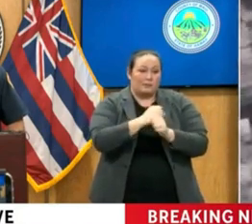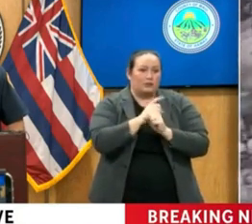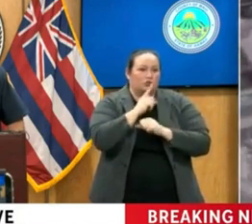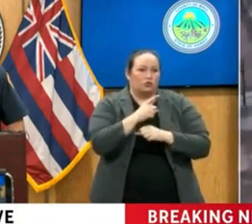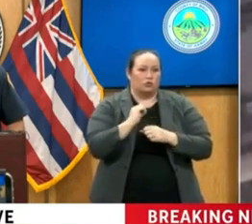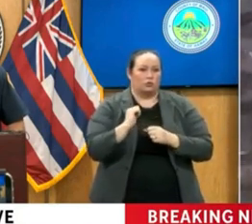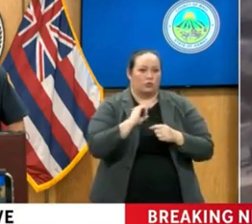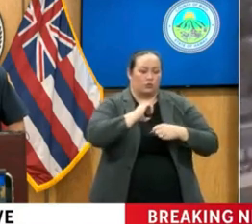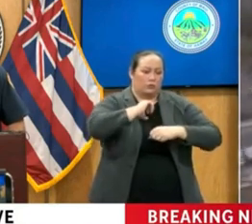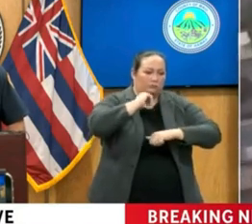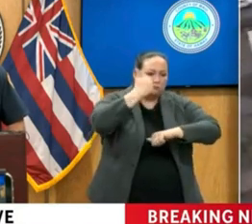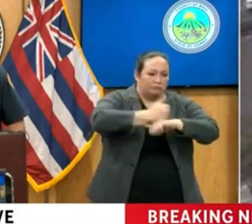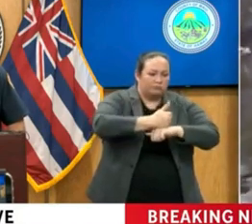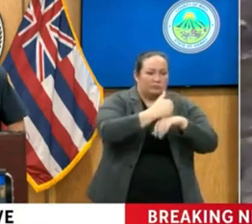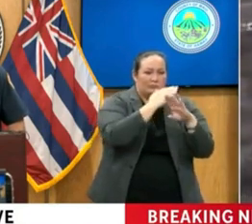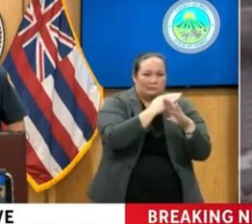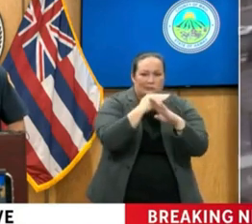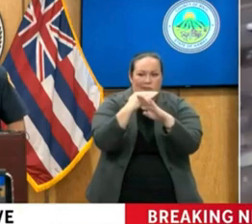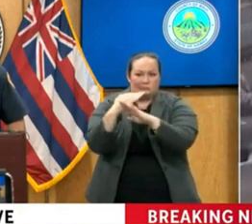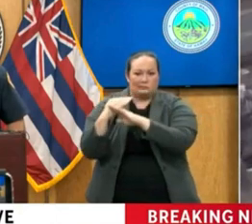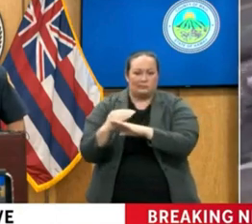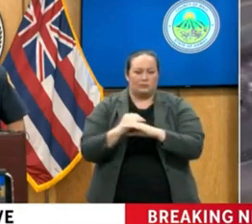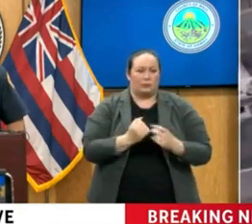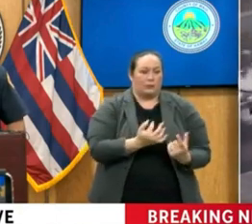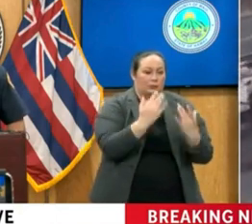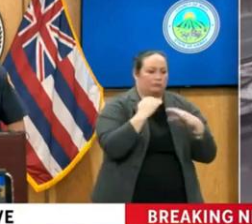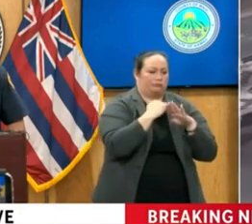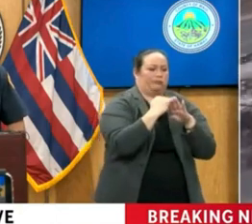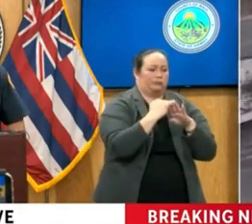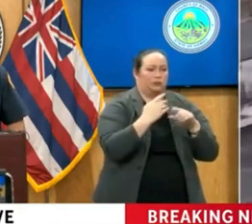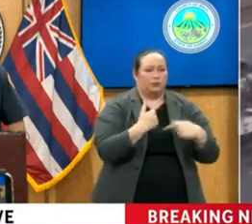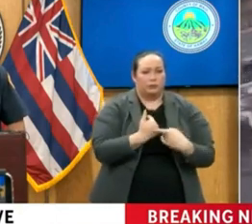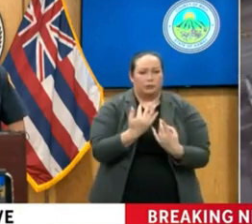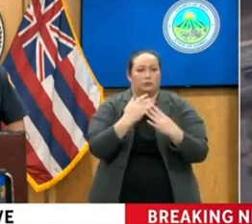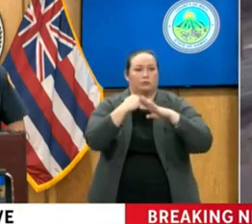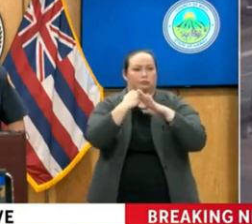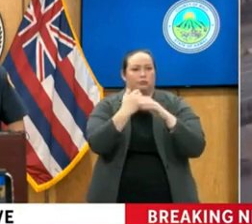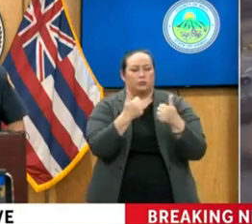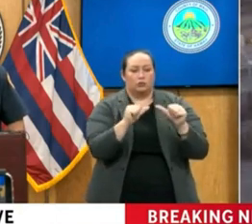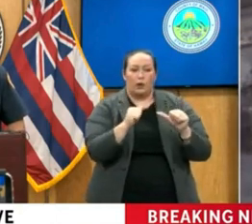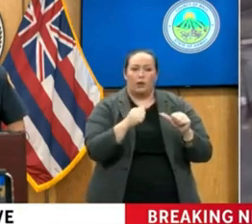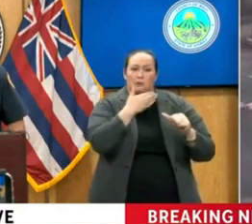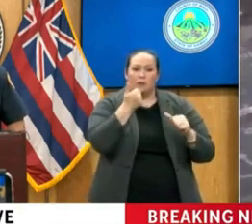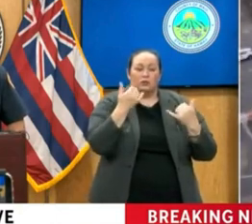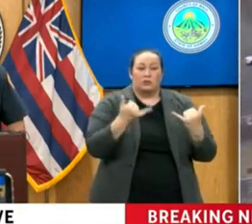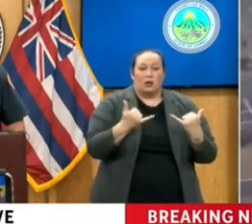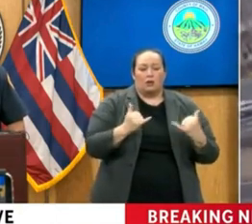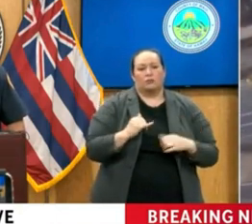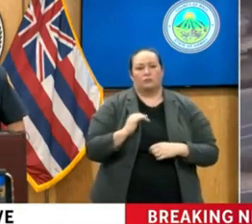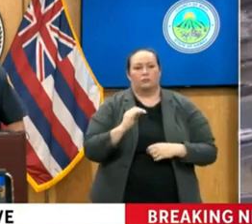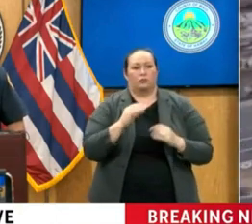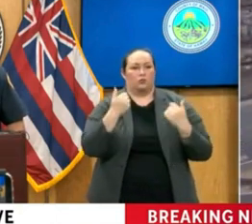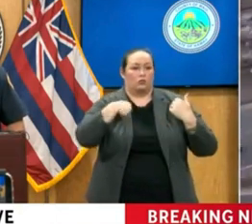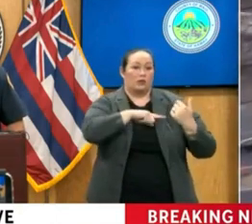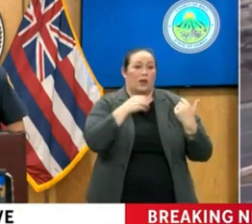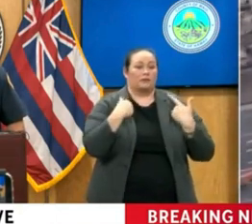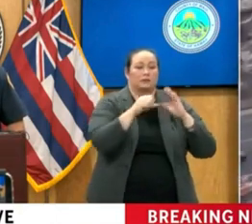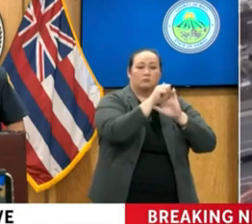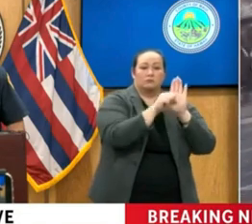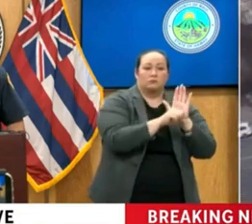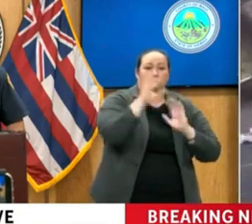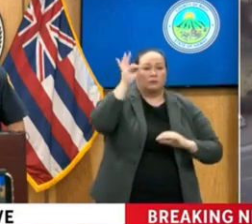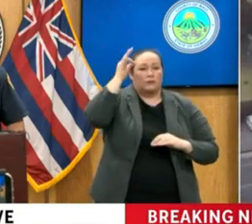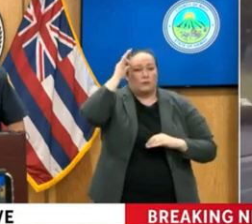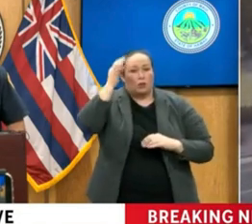emergencies right now and stopping them from growing. Our department has received both state and federal support and resources that are on the way,